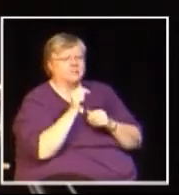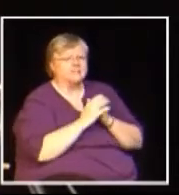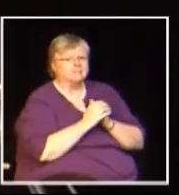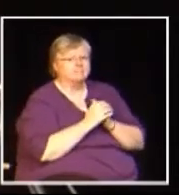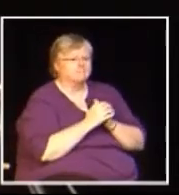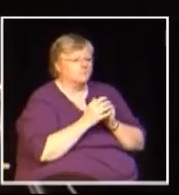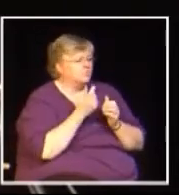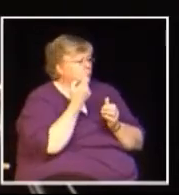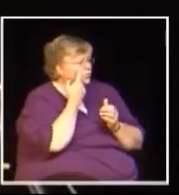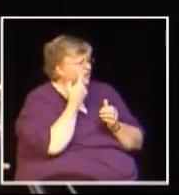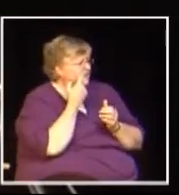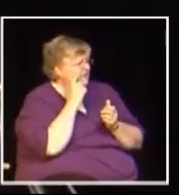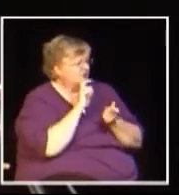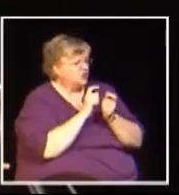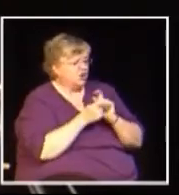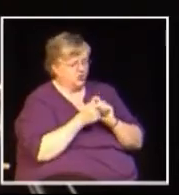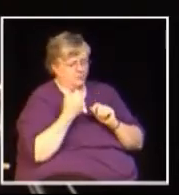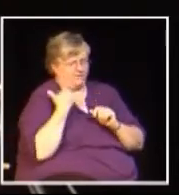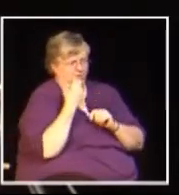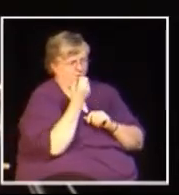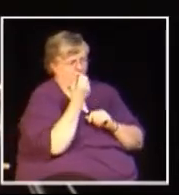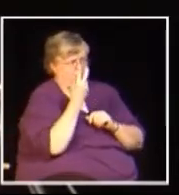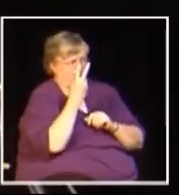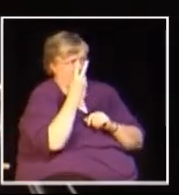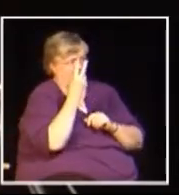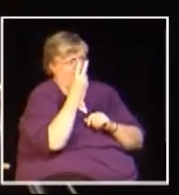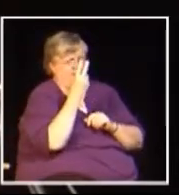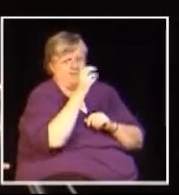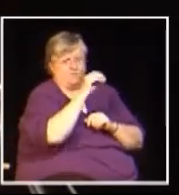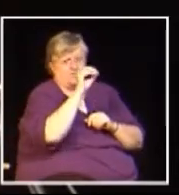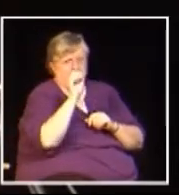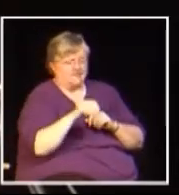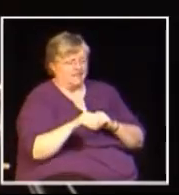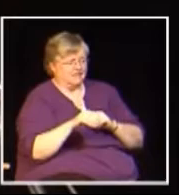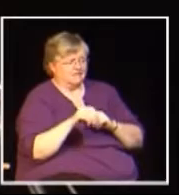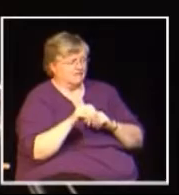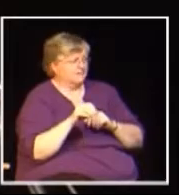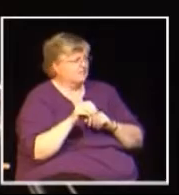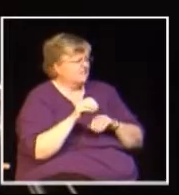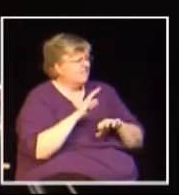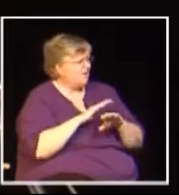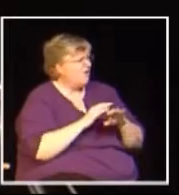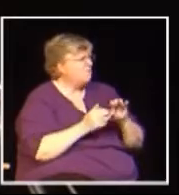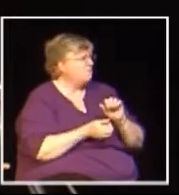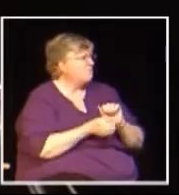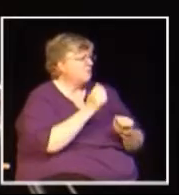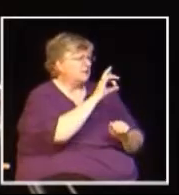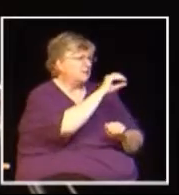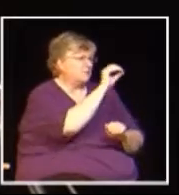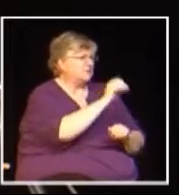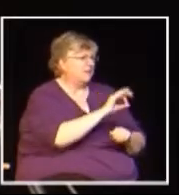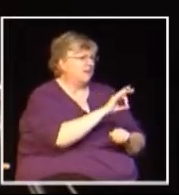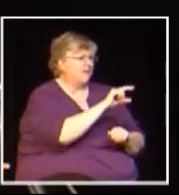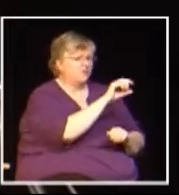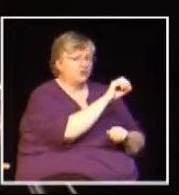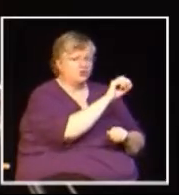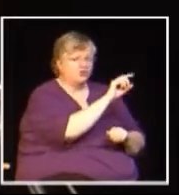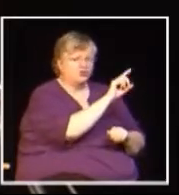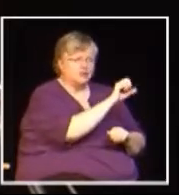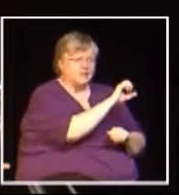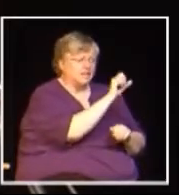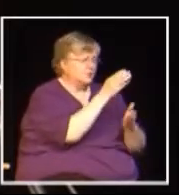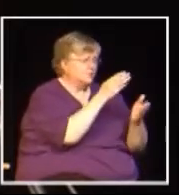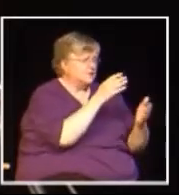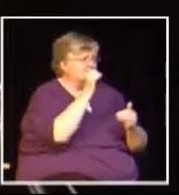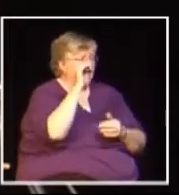all, with the recent changes, the rate has dropped from 12% on 80% of the goods and services that we had